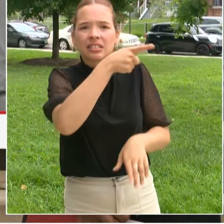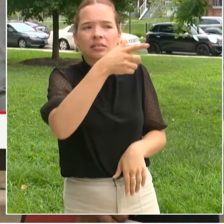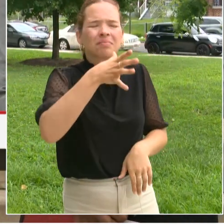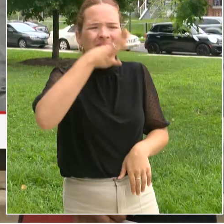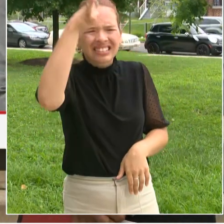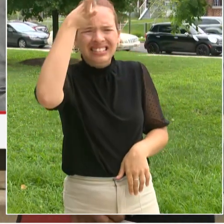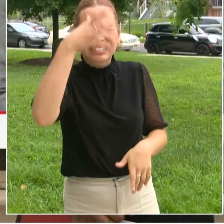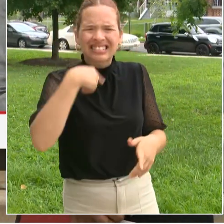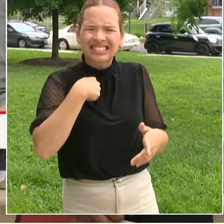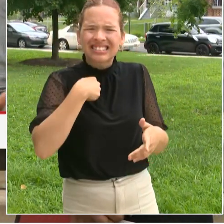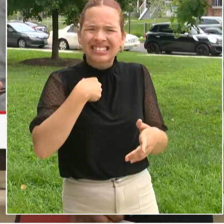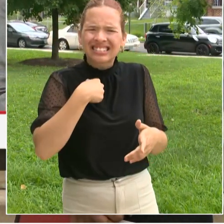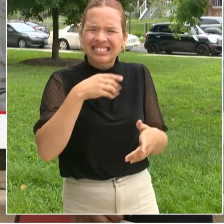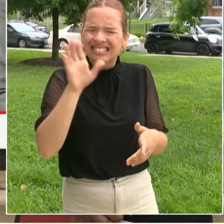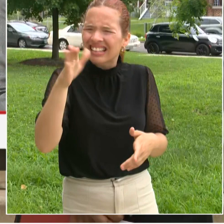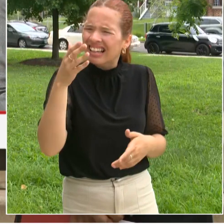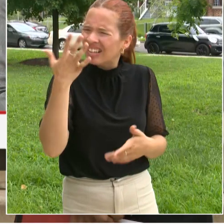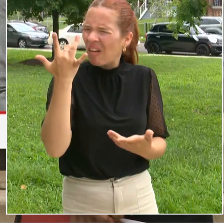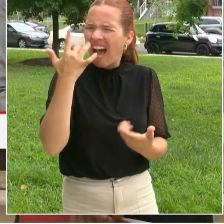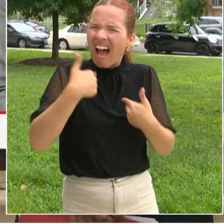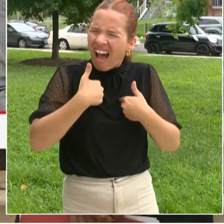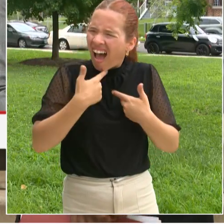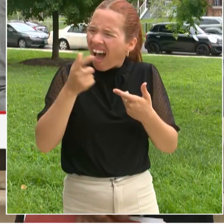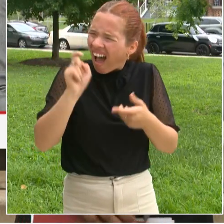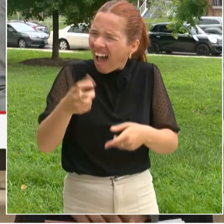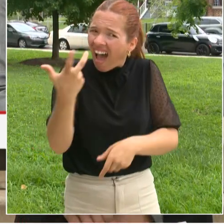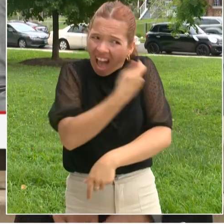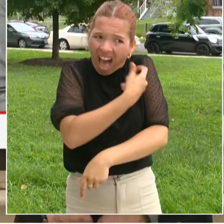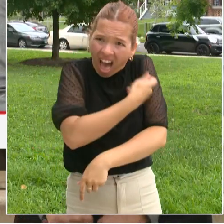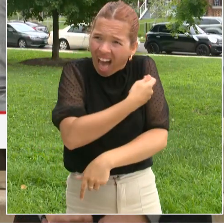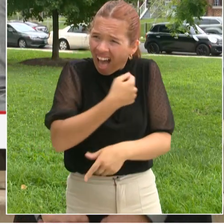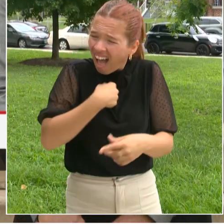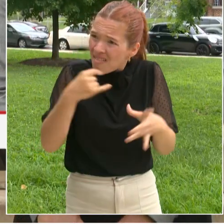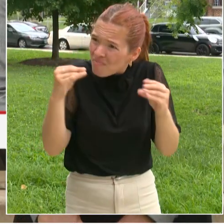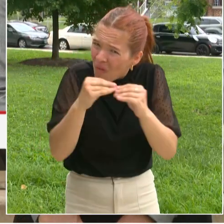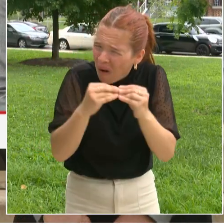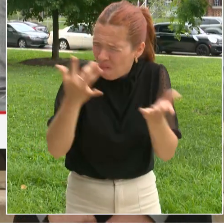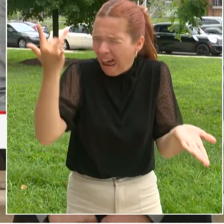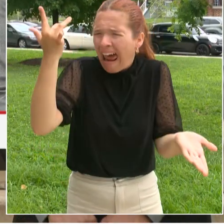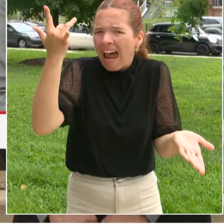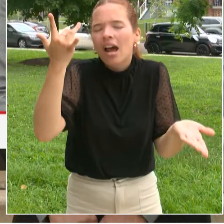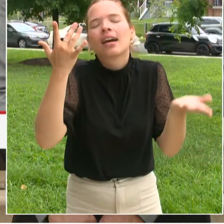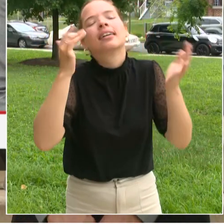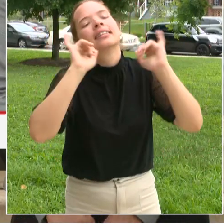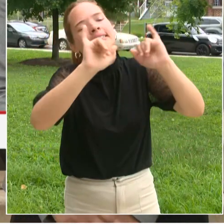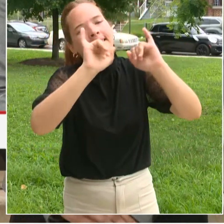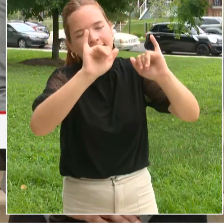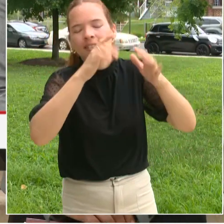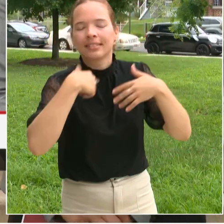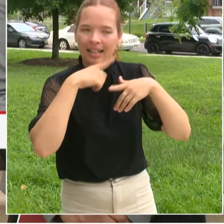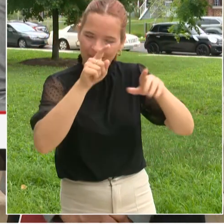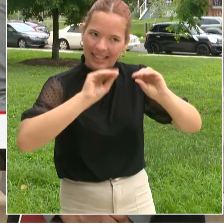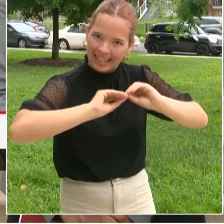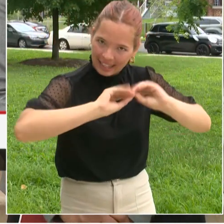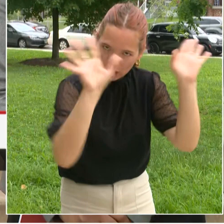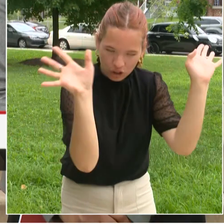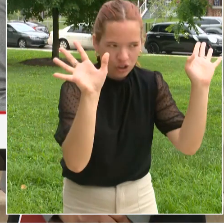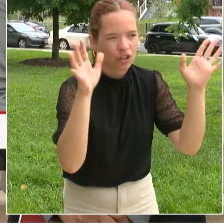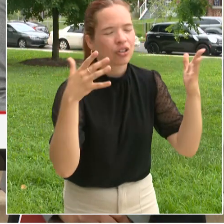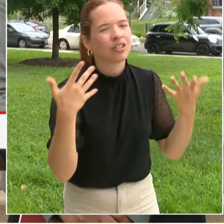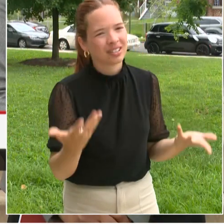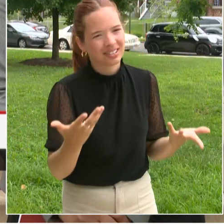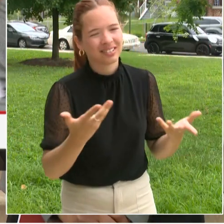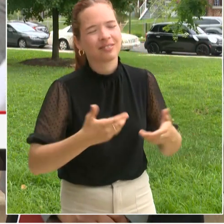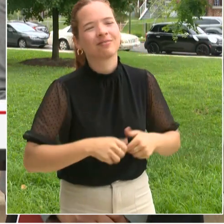that their impression was that their child was caught up and now we're telling them the child is not caught up and it's as easy as a